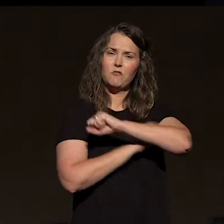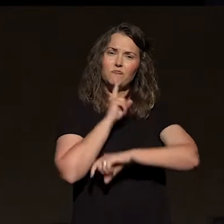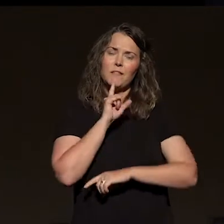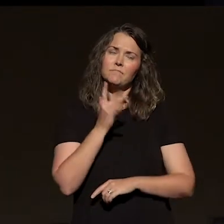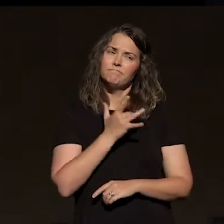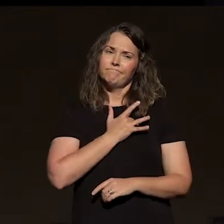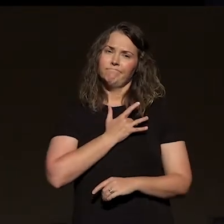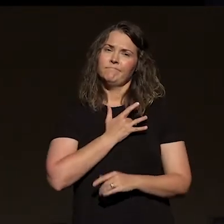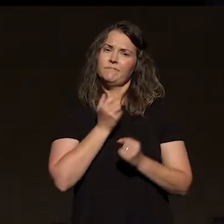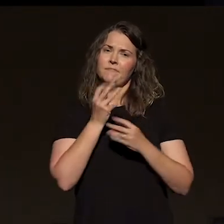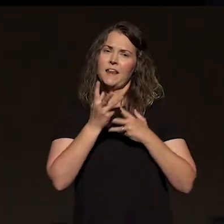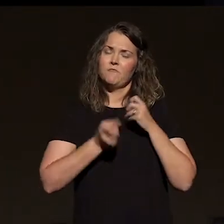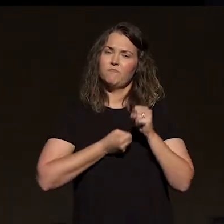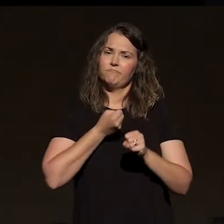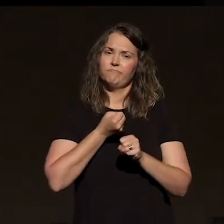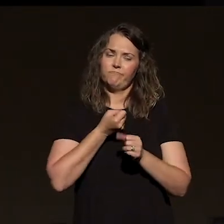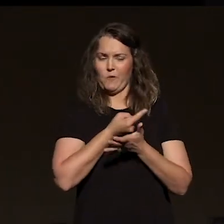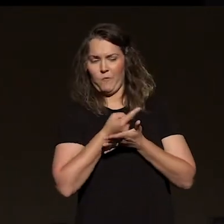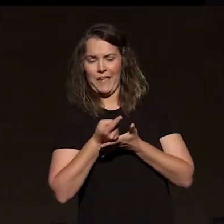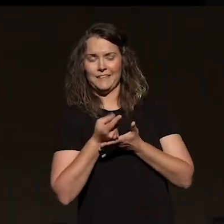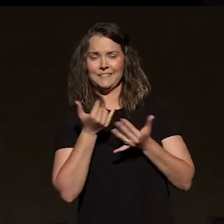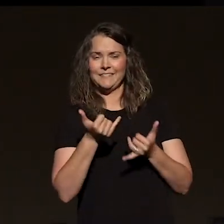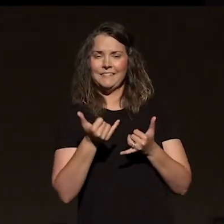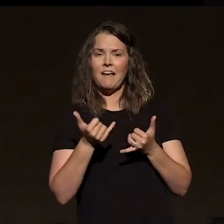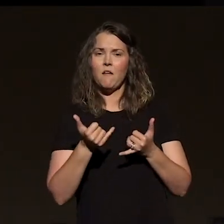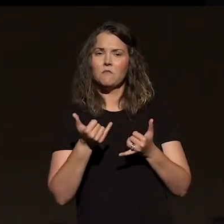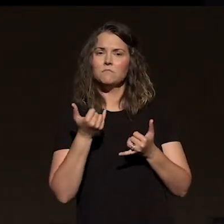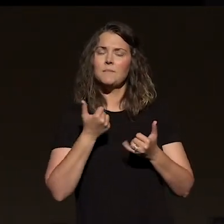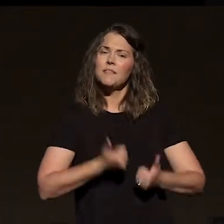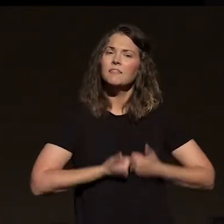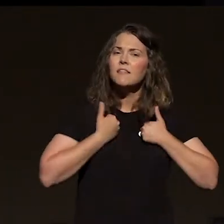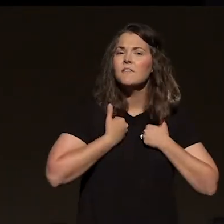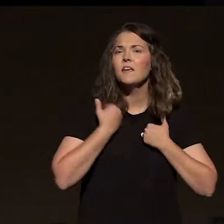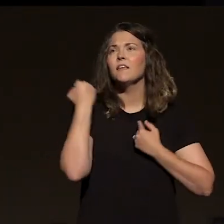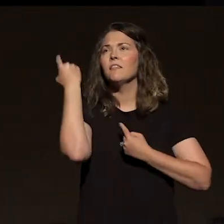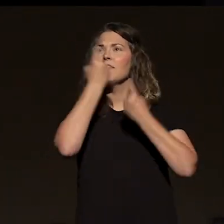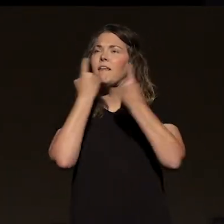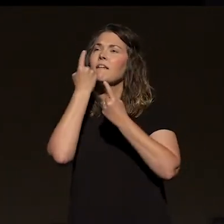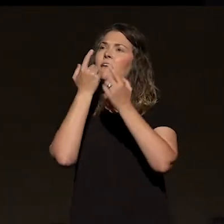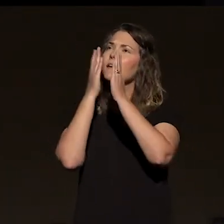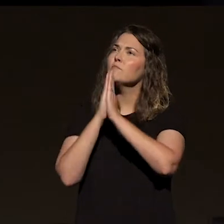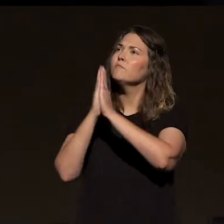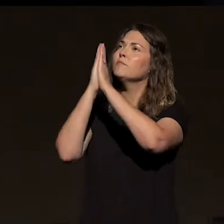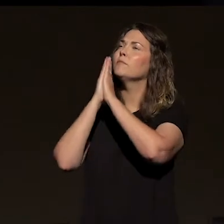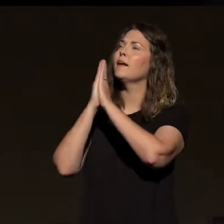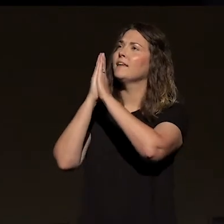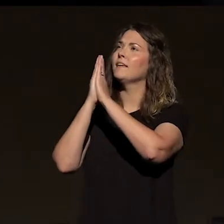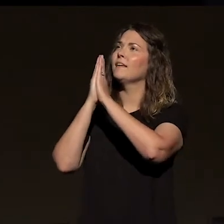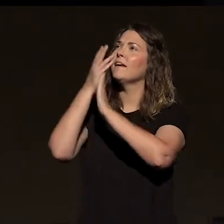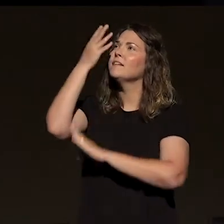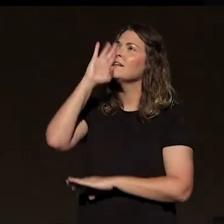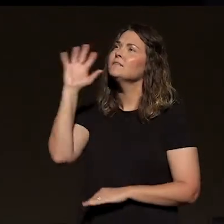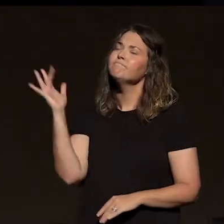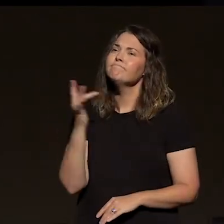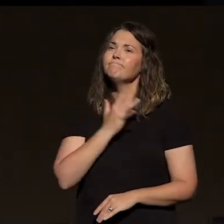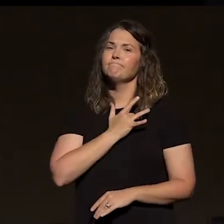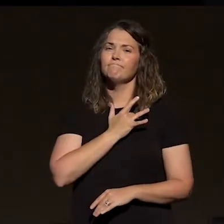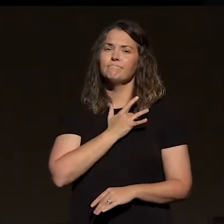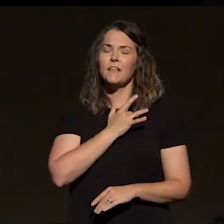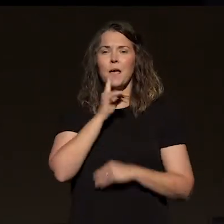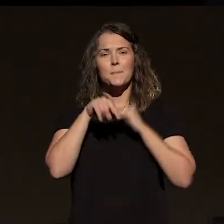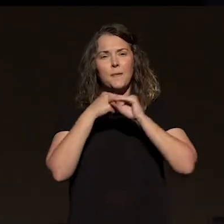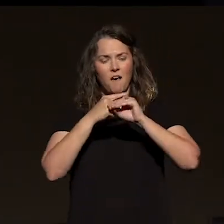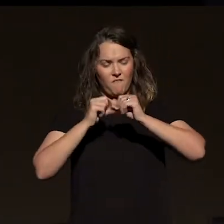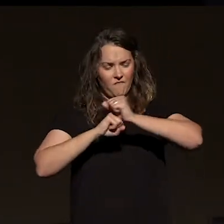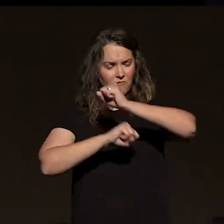on my heart for some weeks now, and just as I've been living and thinking and praying, God's been speaking to me a lot about foundations. If